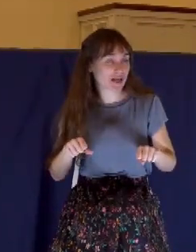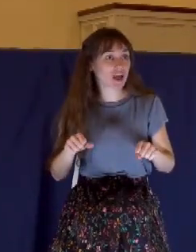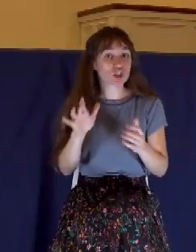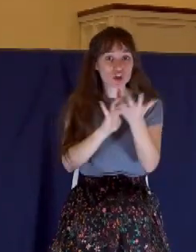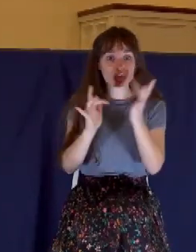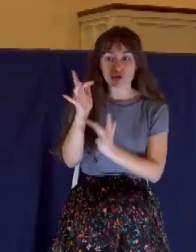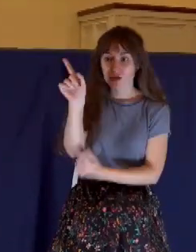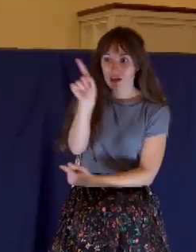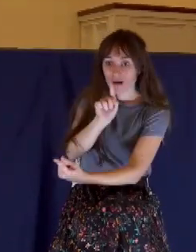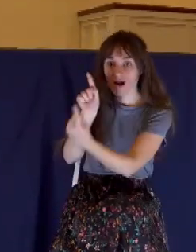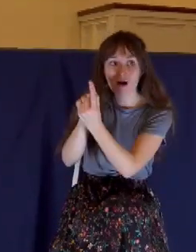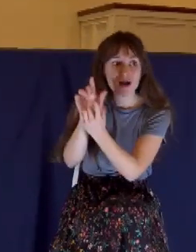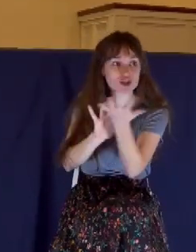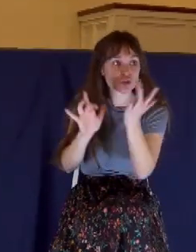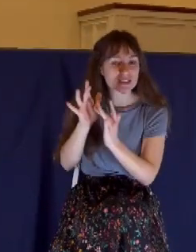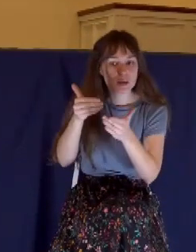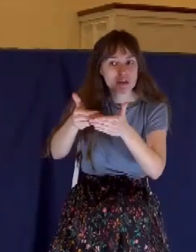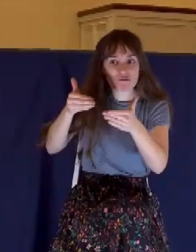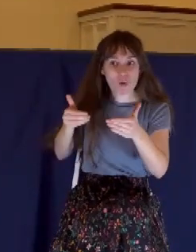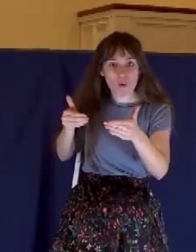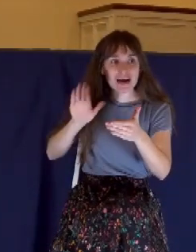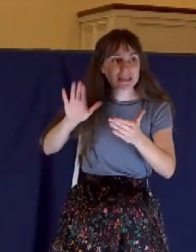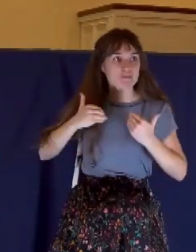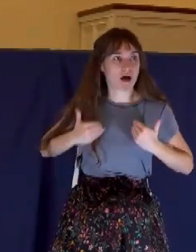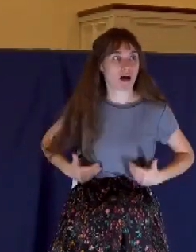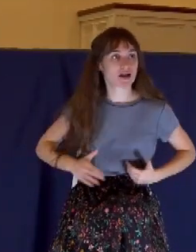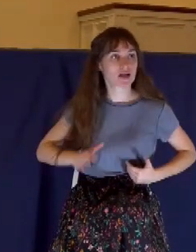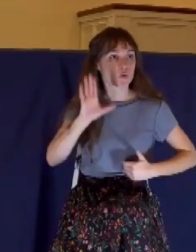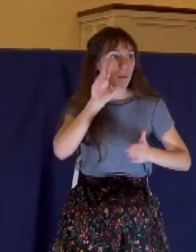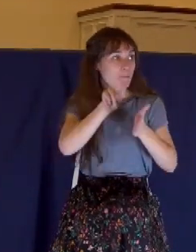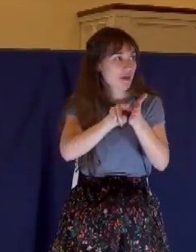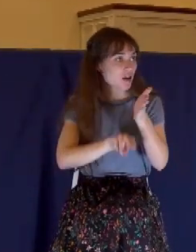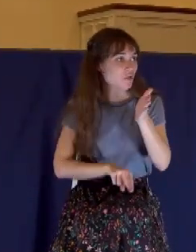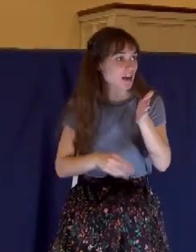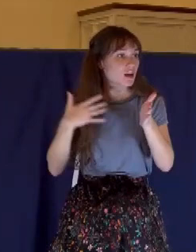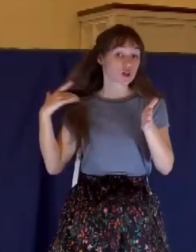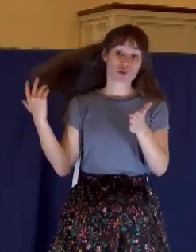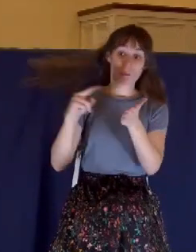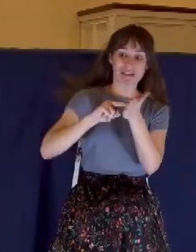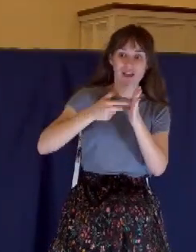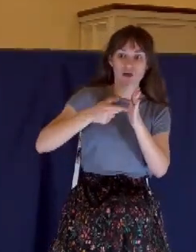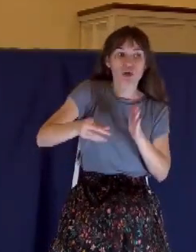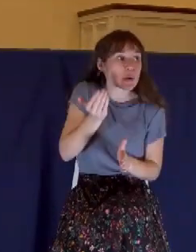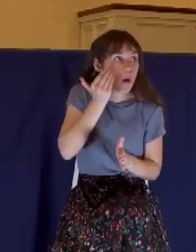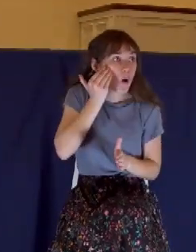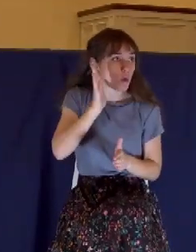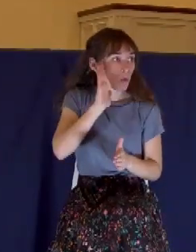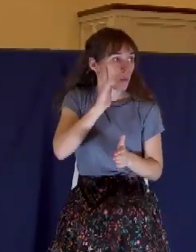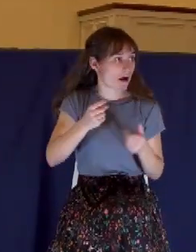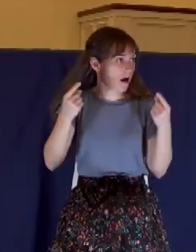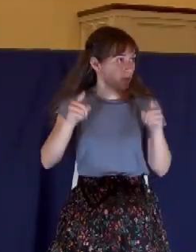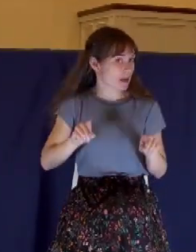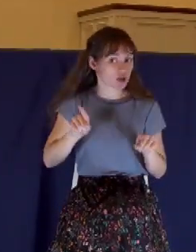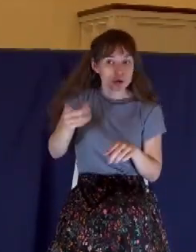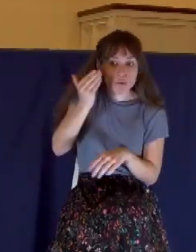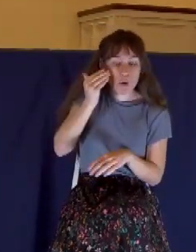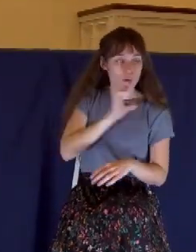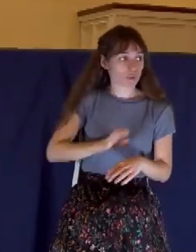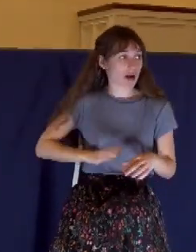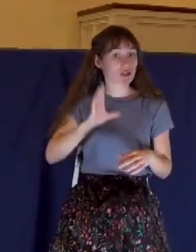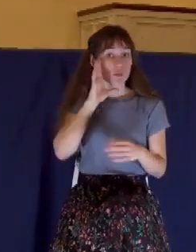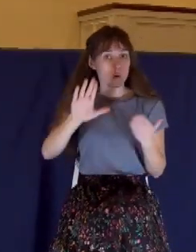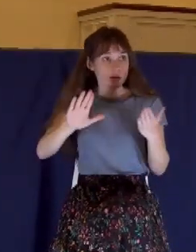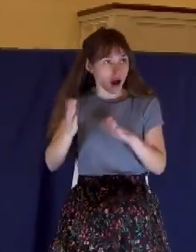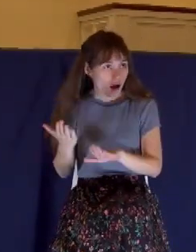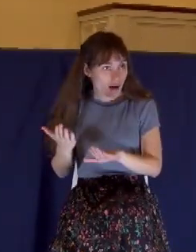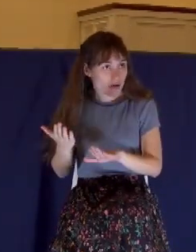what? To the burying. She knew what was going to happen. She knew that Christ was going to die and she knew